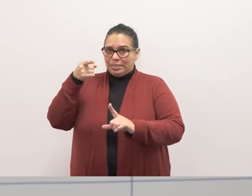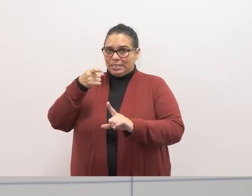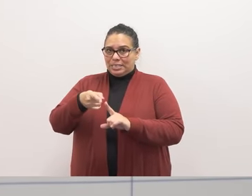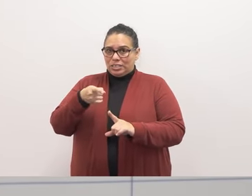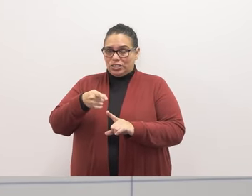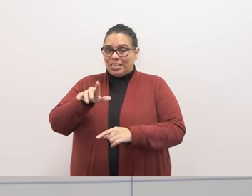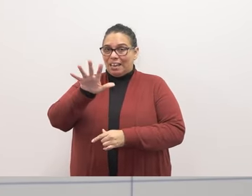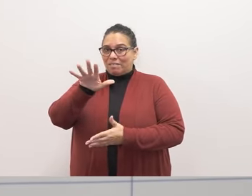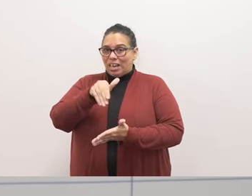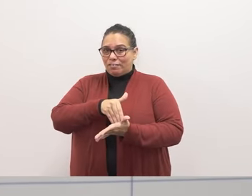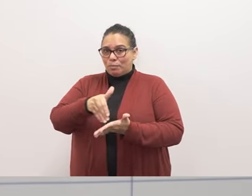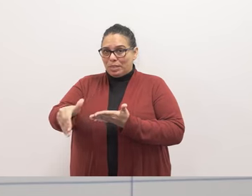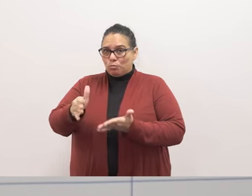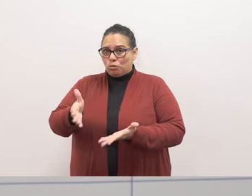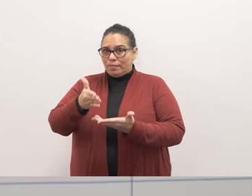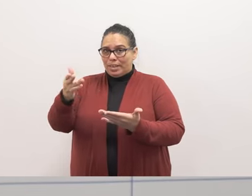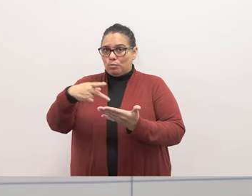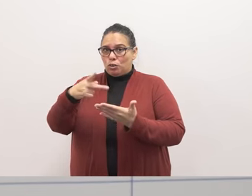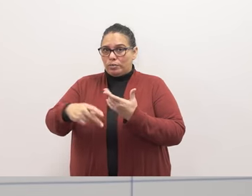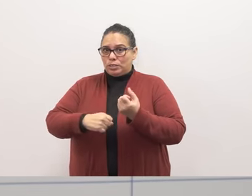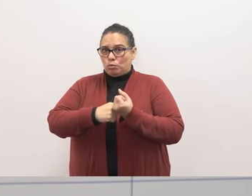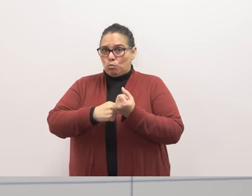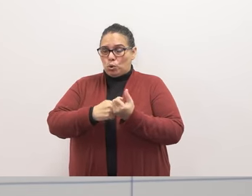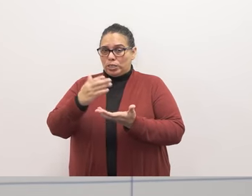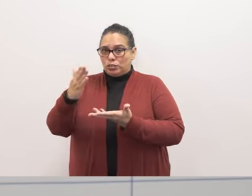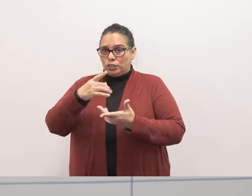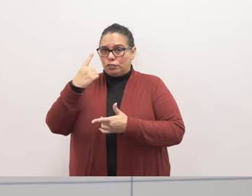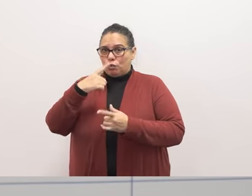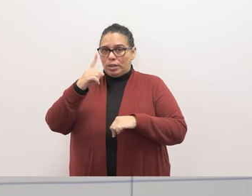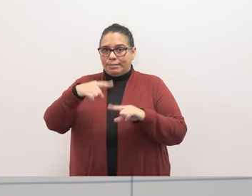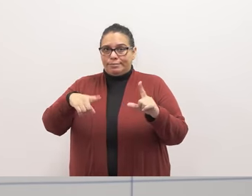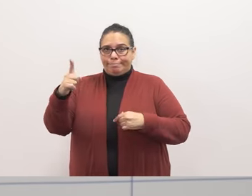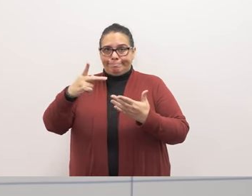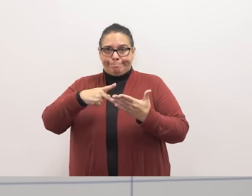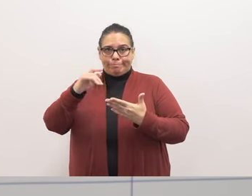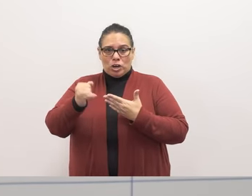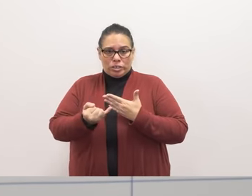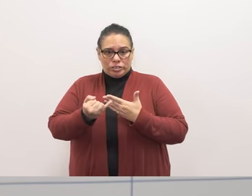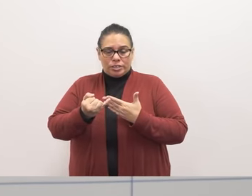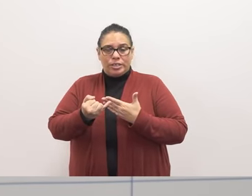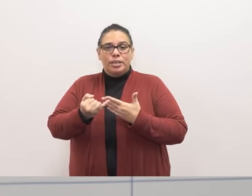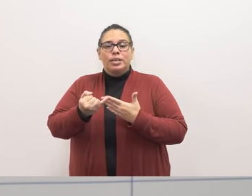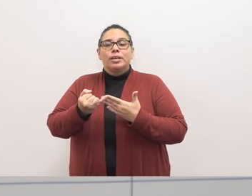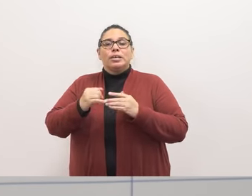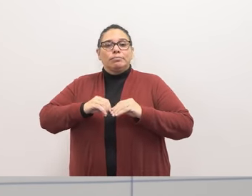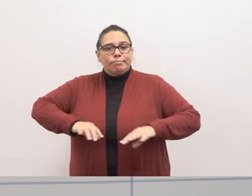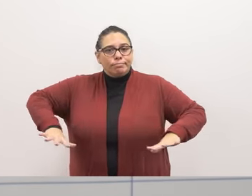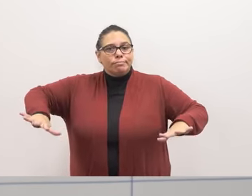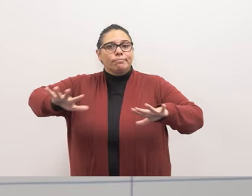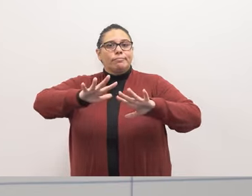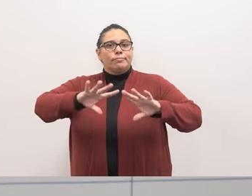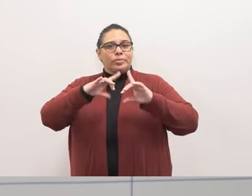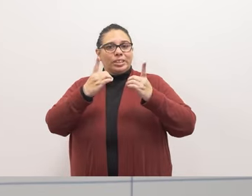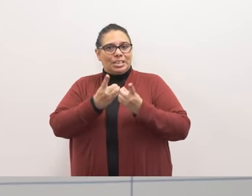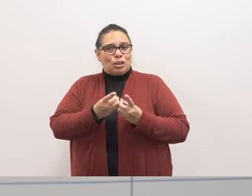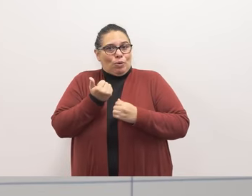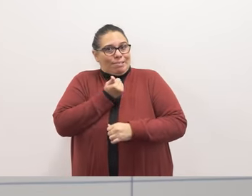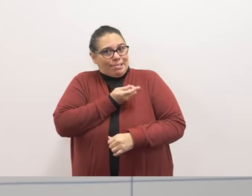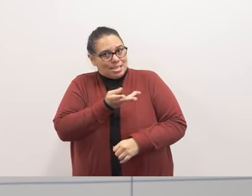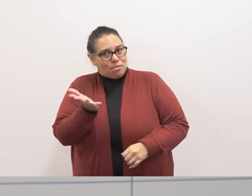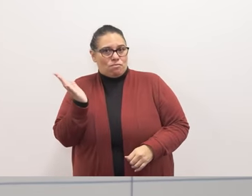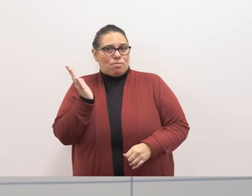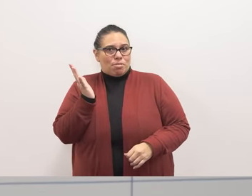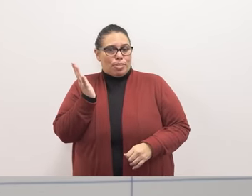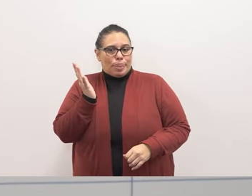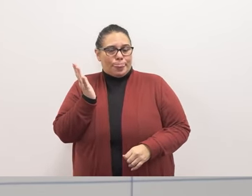million dollars to provide program support services for various projects throughout the throughout the district so we have several of those